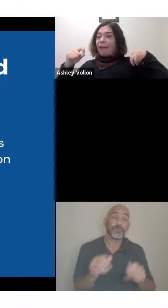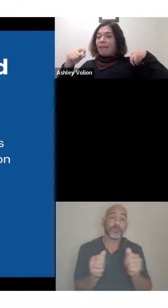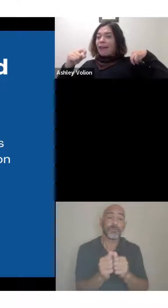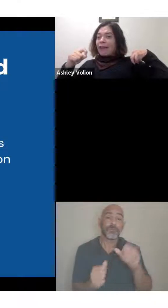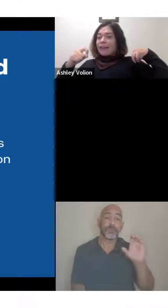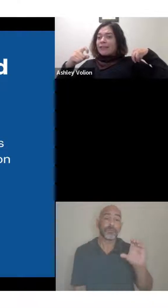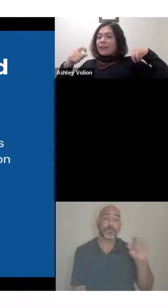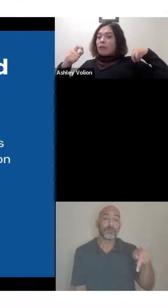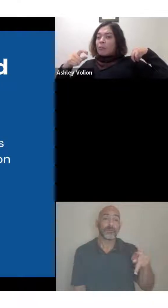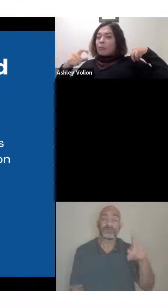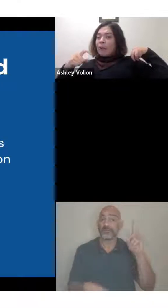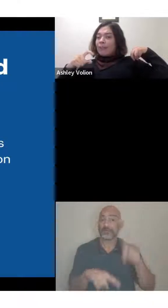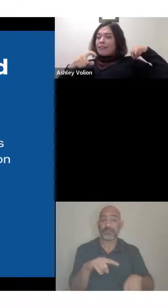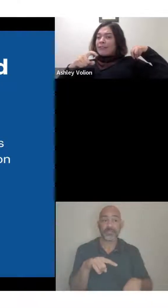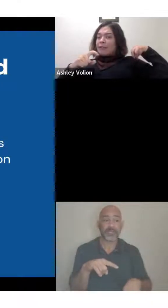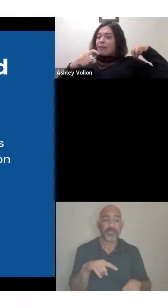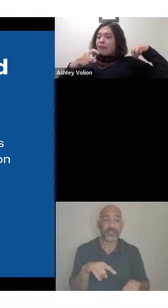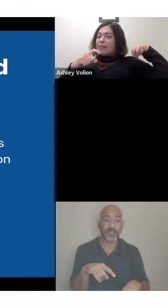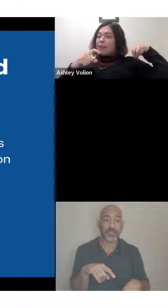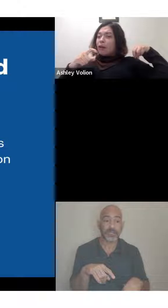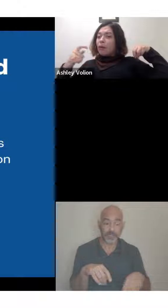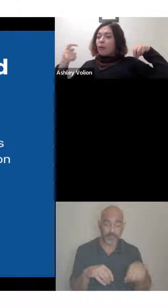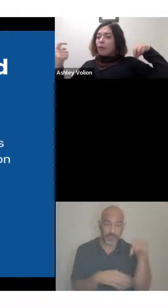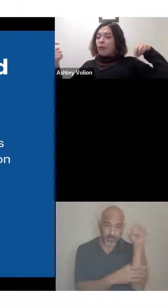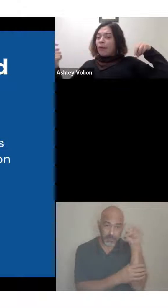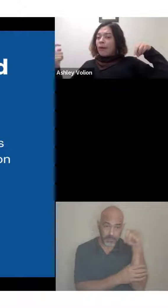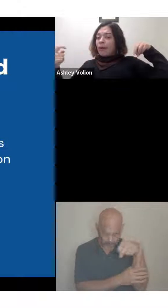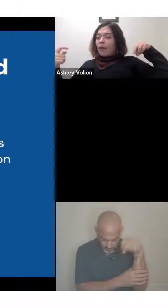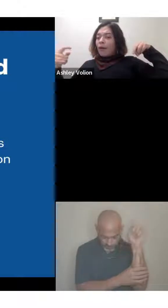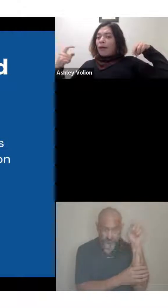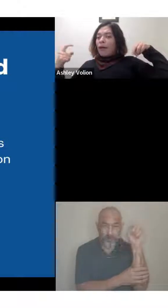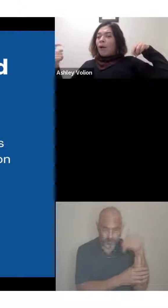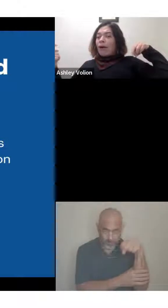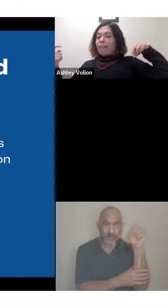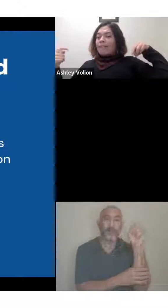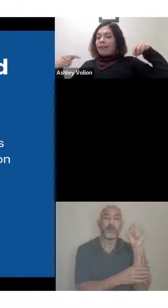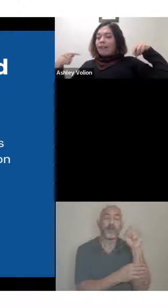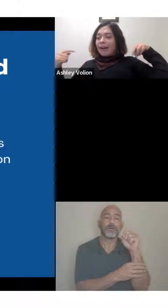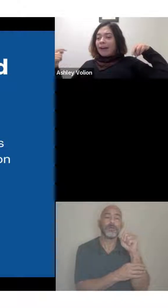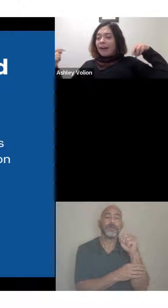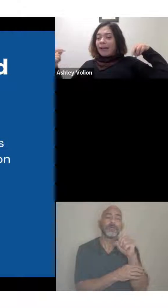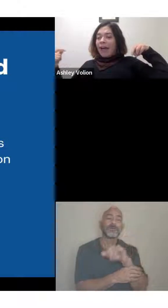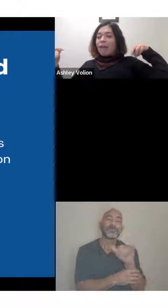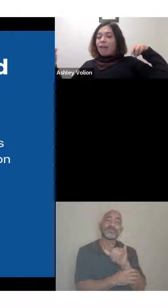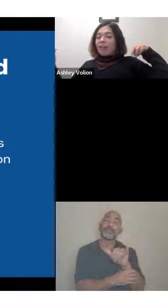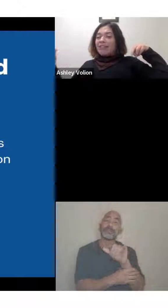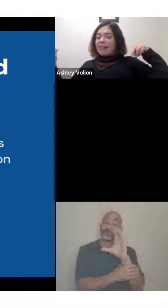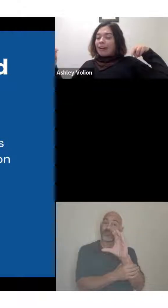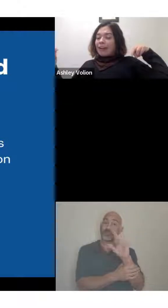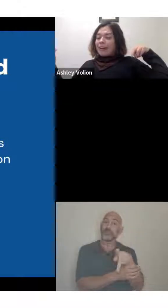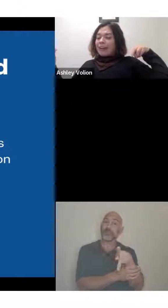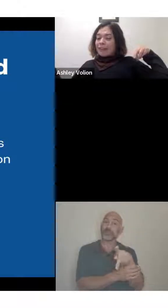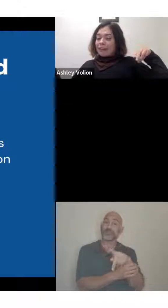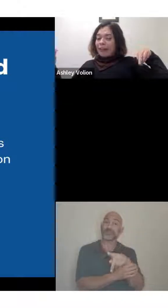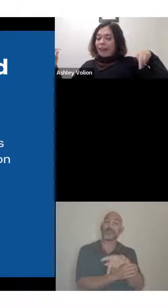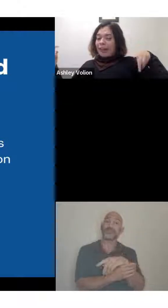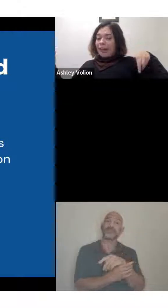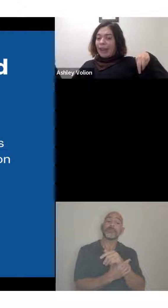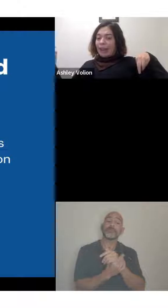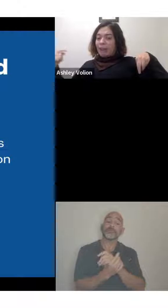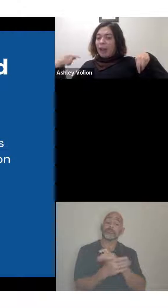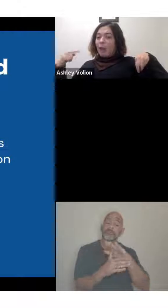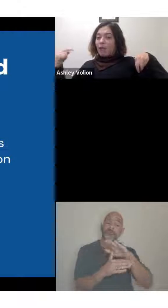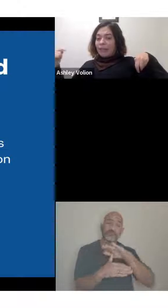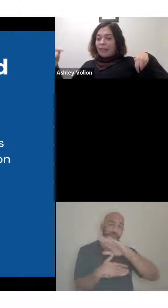they have cerebral palsy, too. And so we all have different levels of our disability.